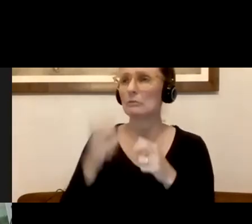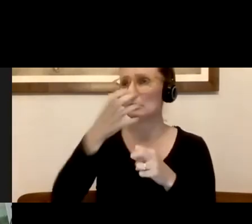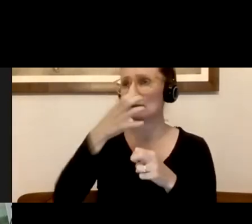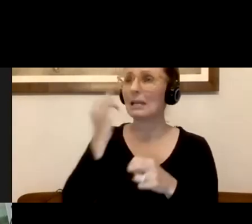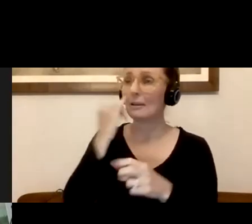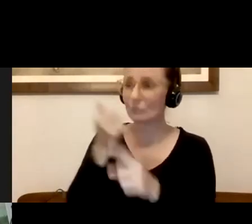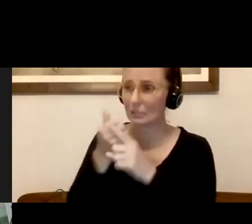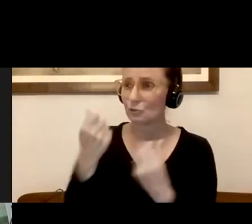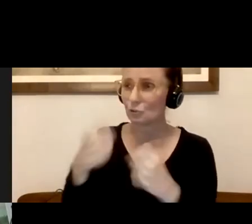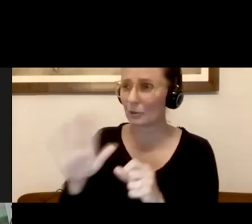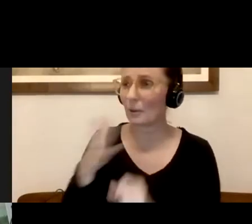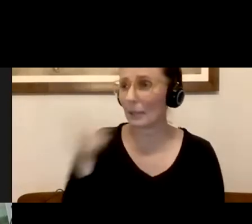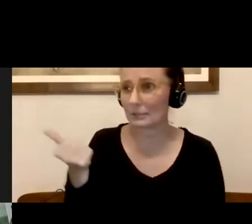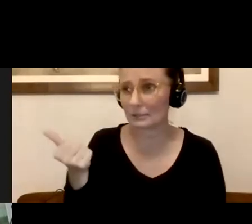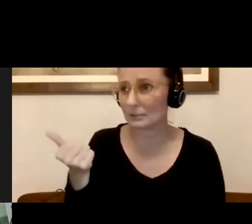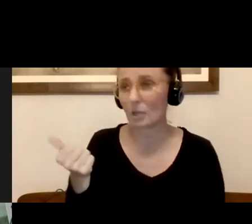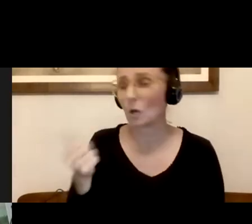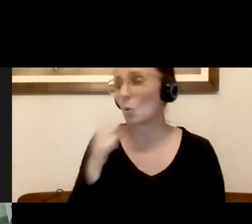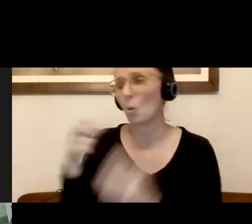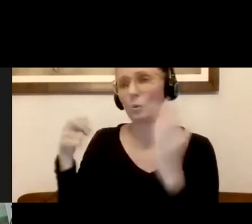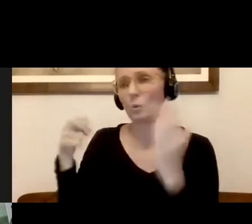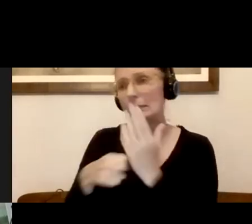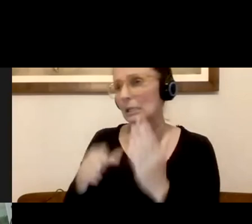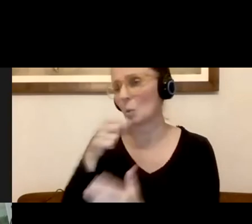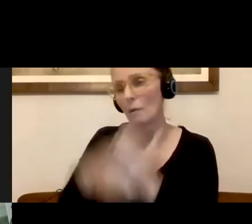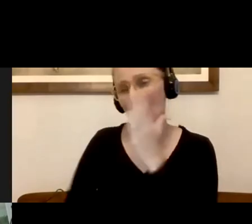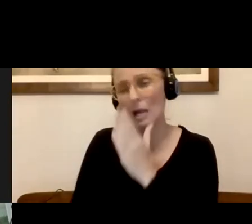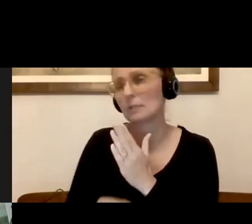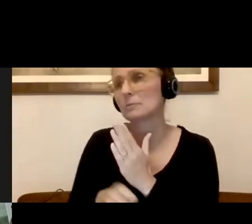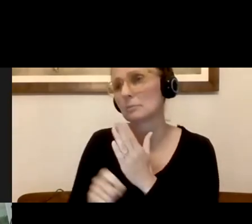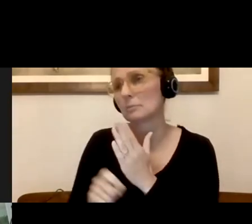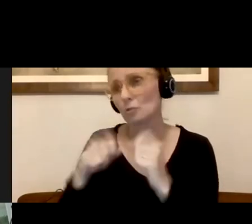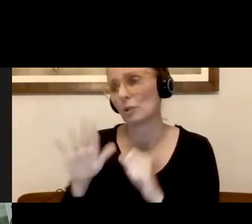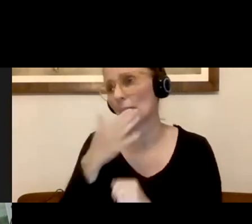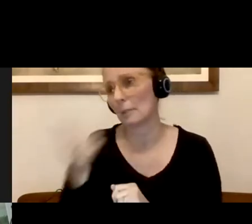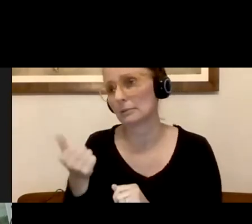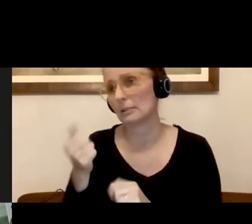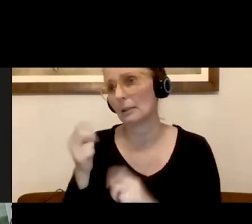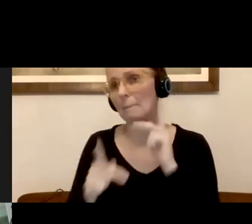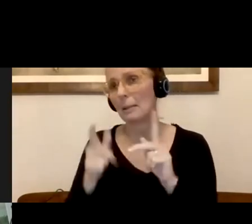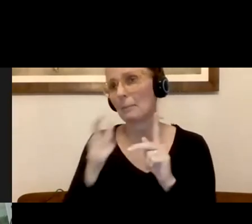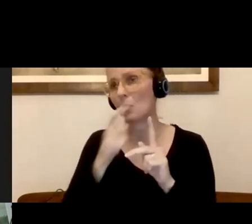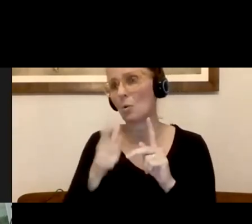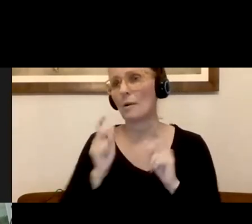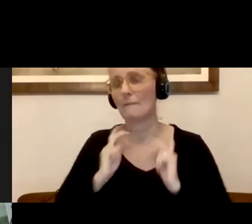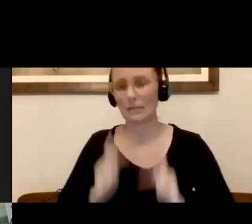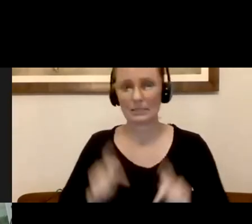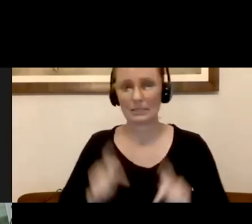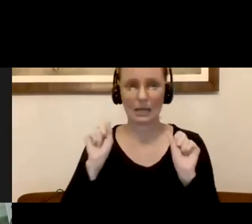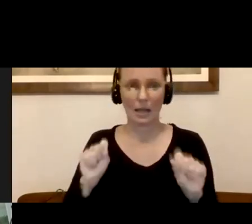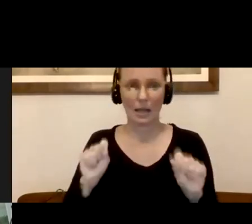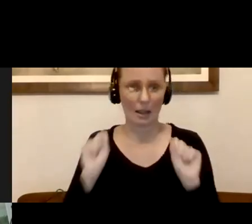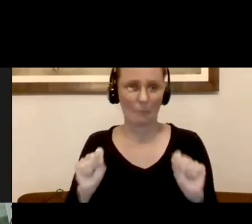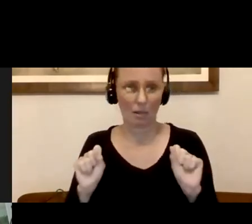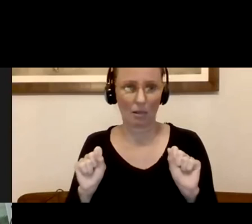you're not going to get a ticket. You're not going to be fine. That's all we ask. It's only for those people who are physically able and are willfully not compliant.